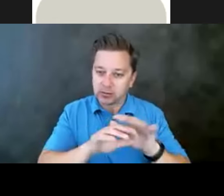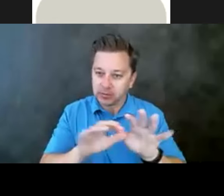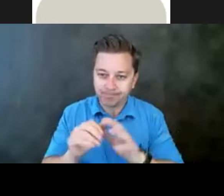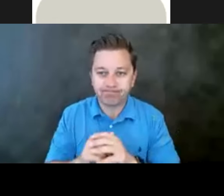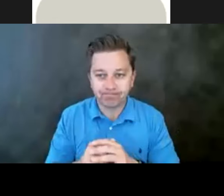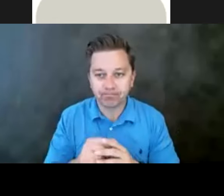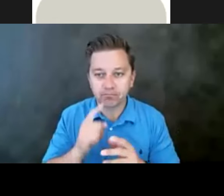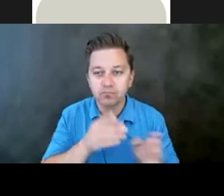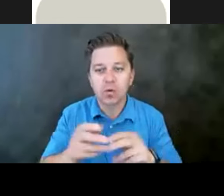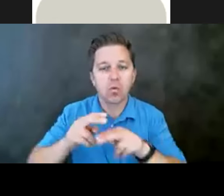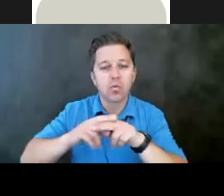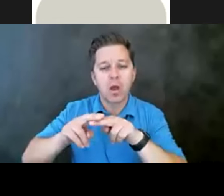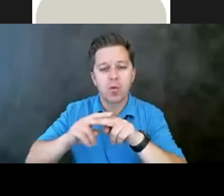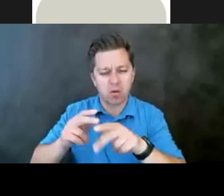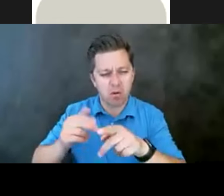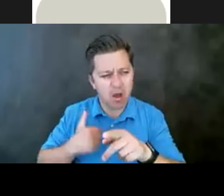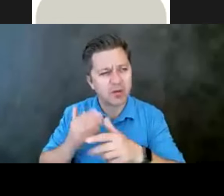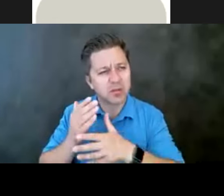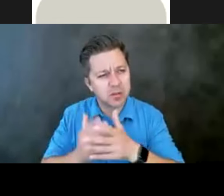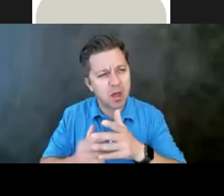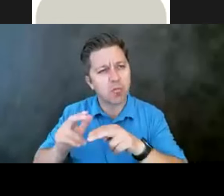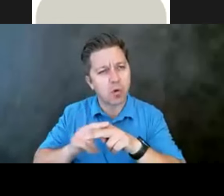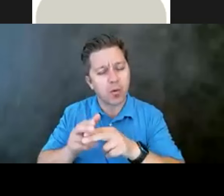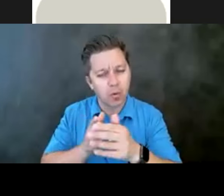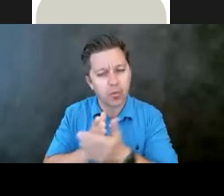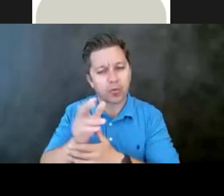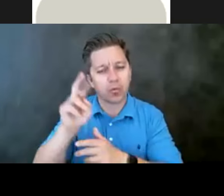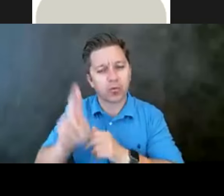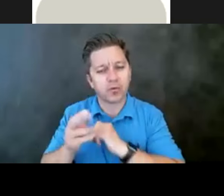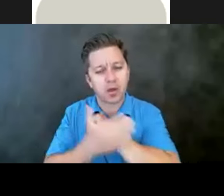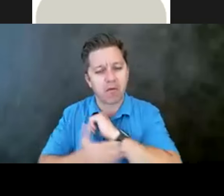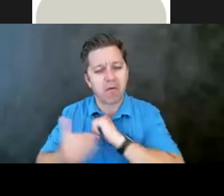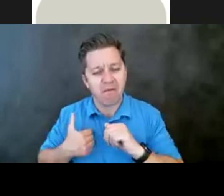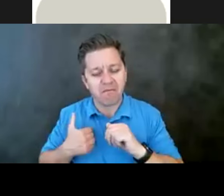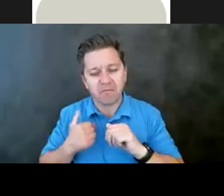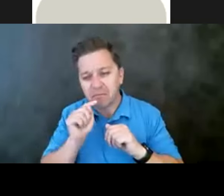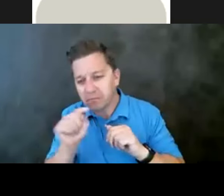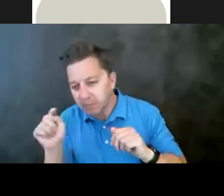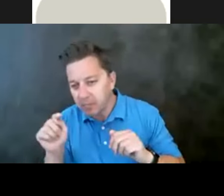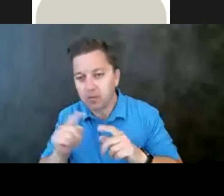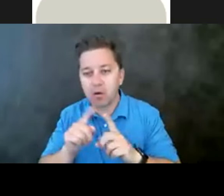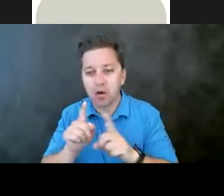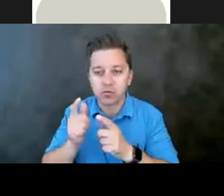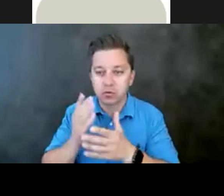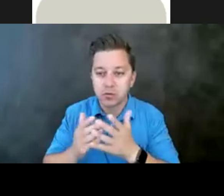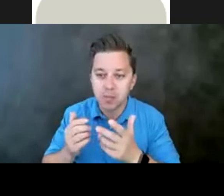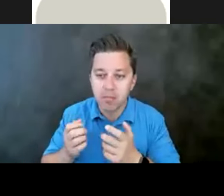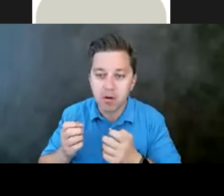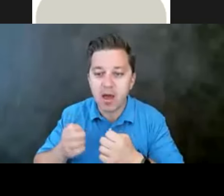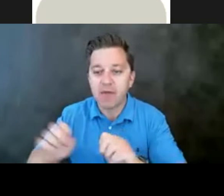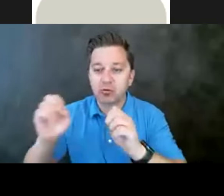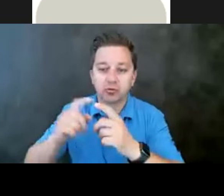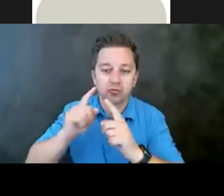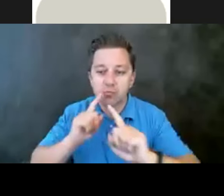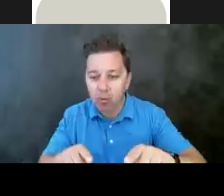I'm not sure, well, no, you do have some railways going through Riverside County. So also efforts and some reports. I'm kind of